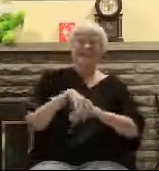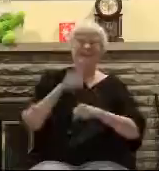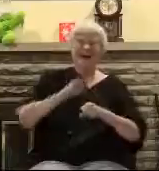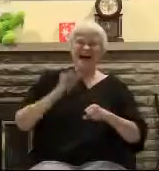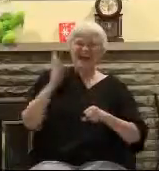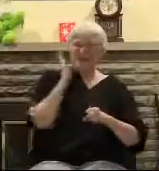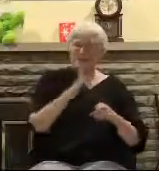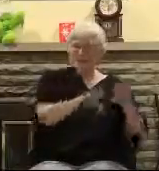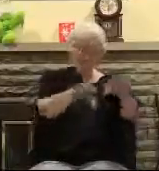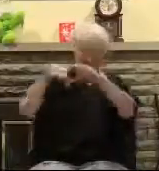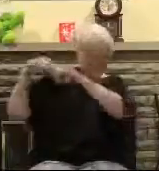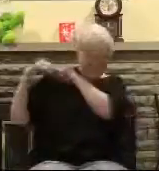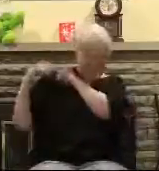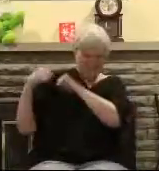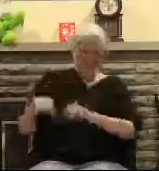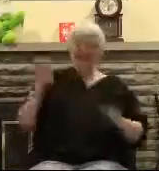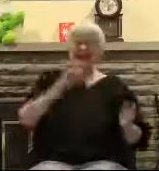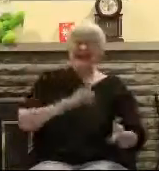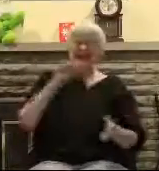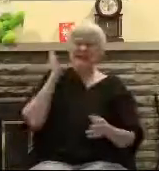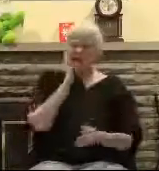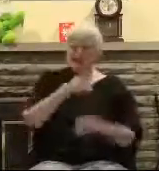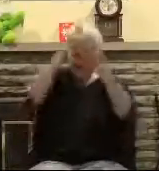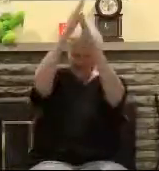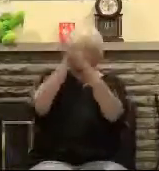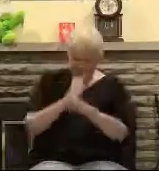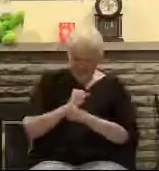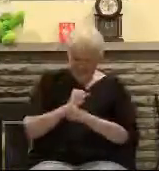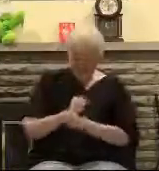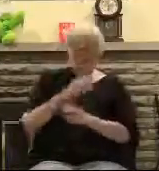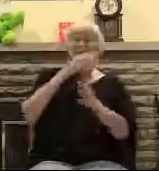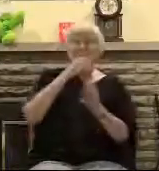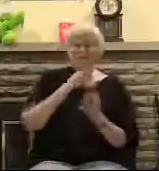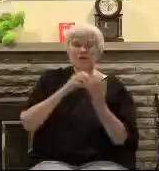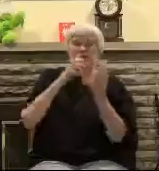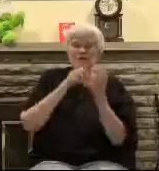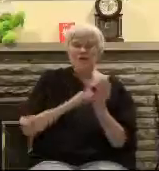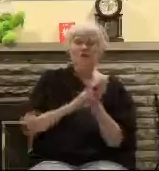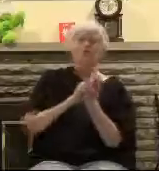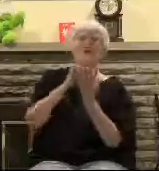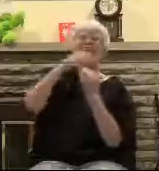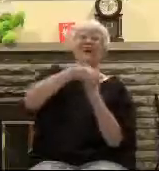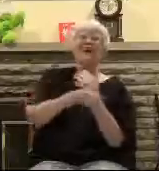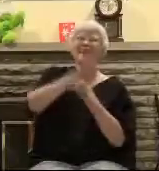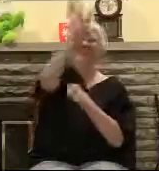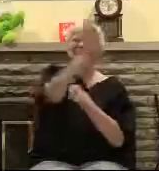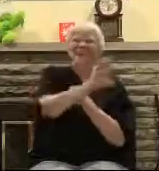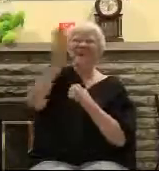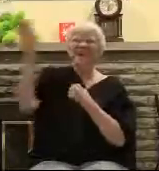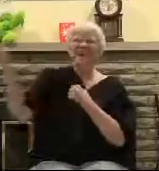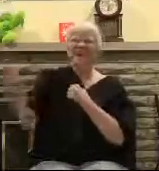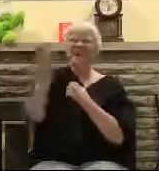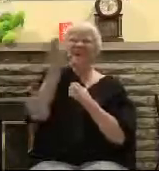trophies at last I lay down I will cling